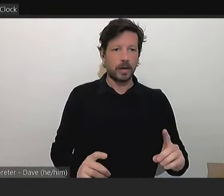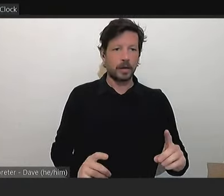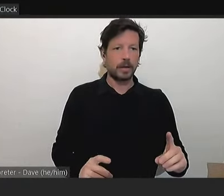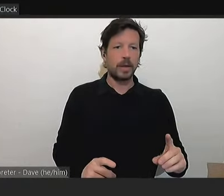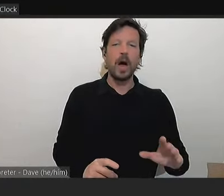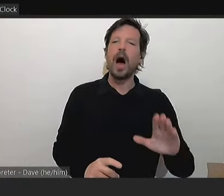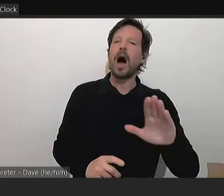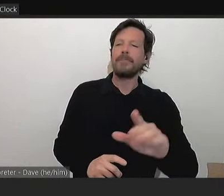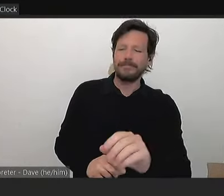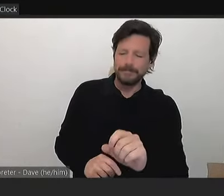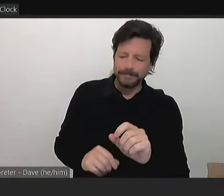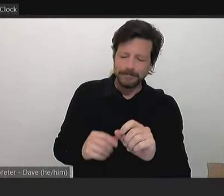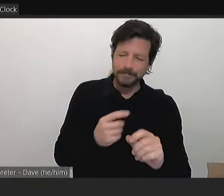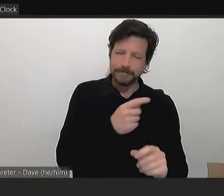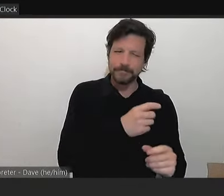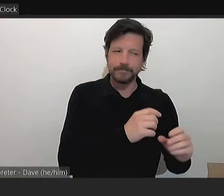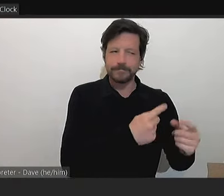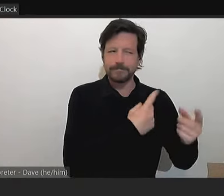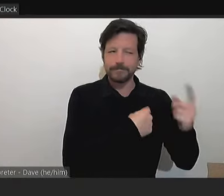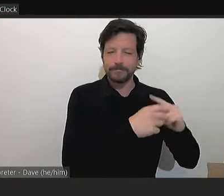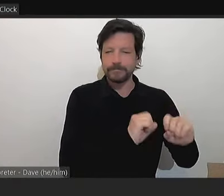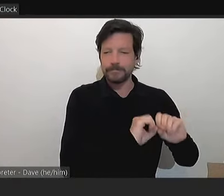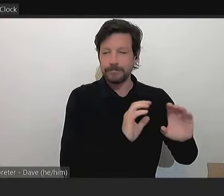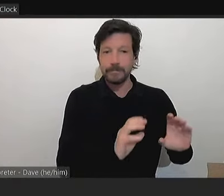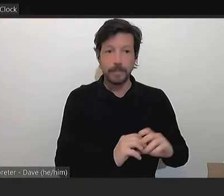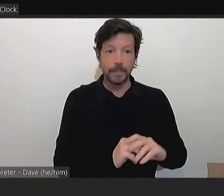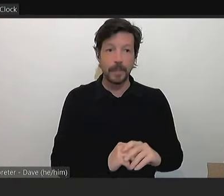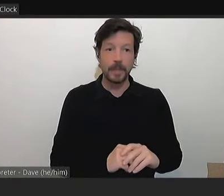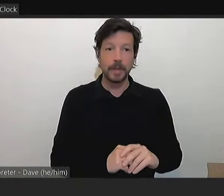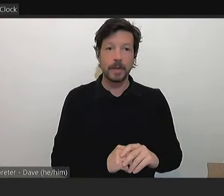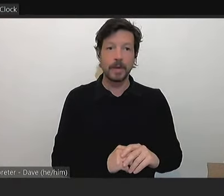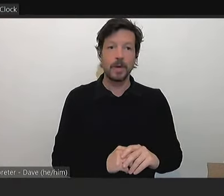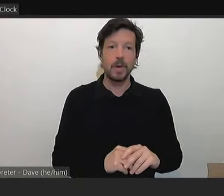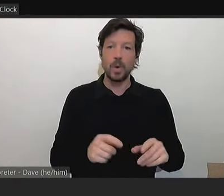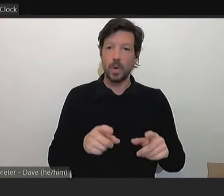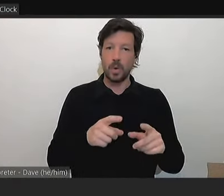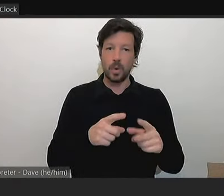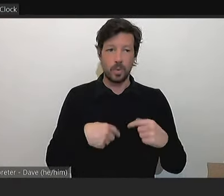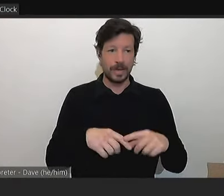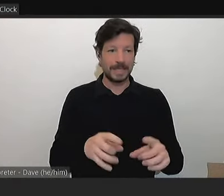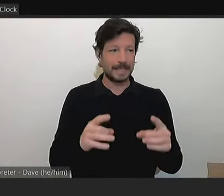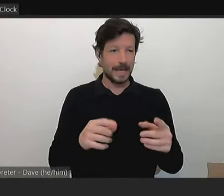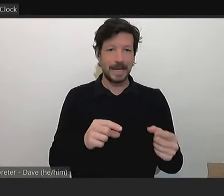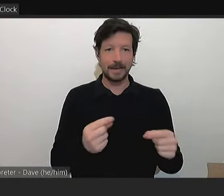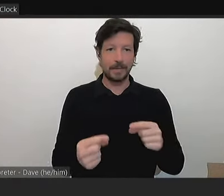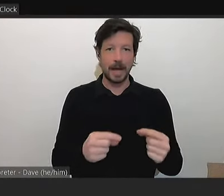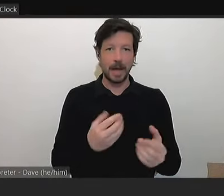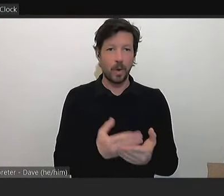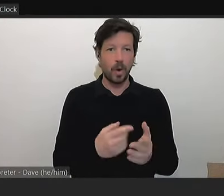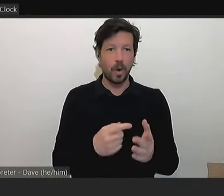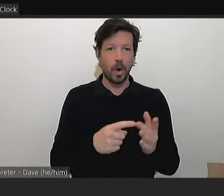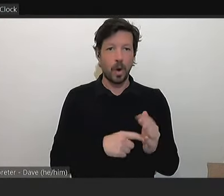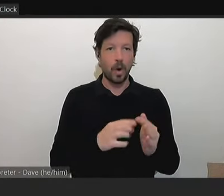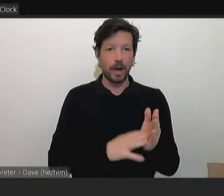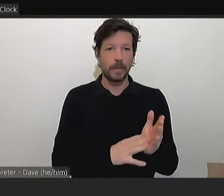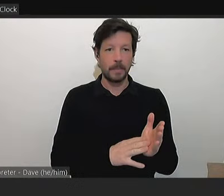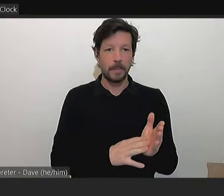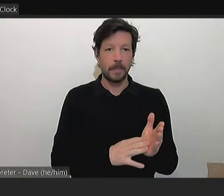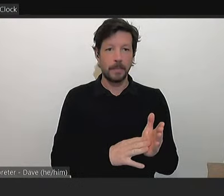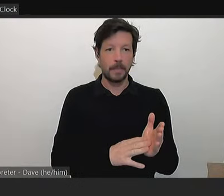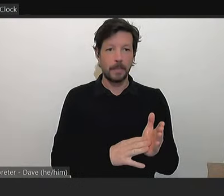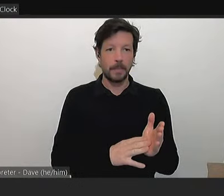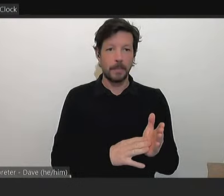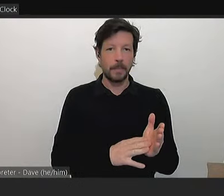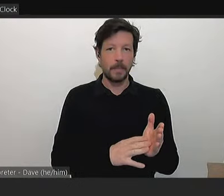just received clarification to the fact that we started the debate on this item, um, I'm not sure that we can actually